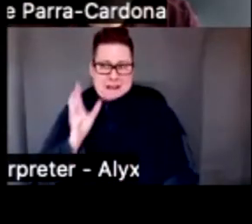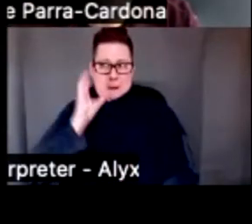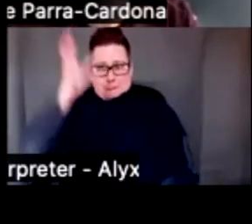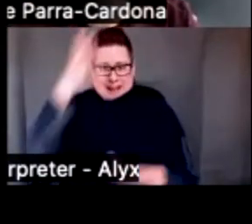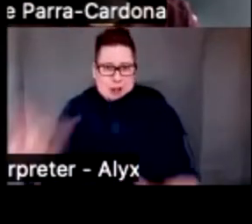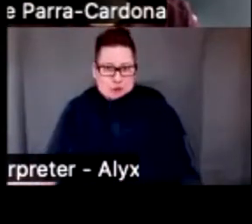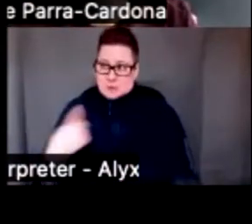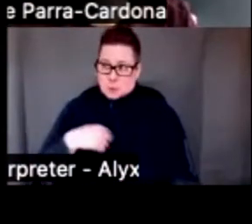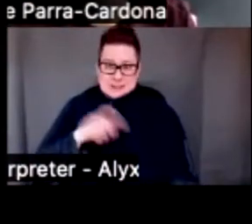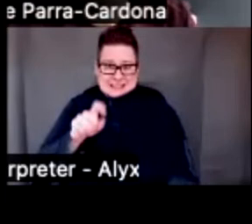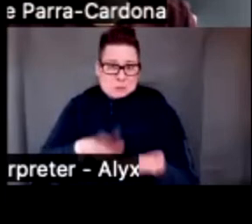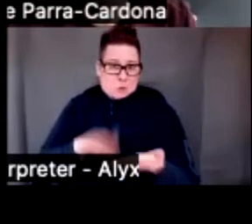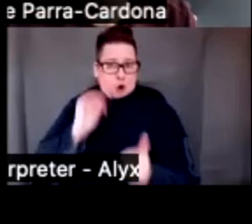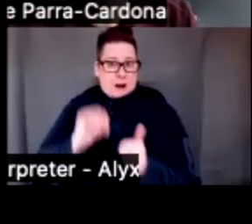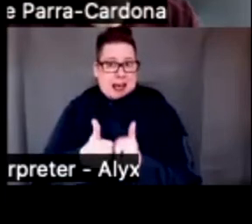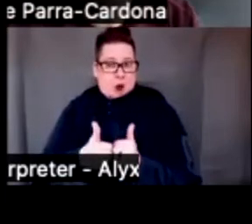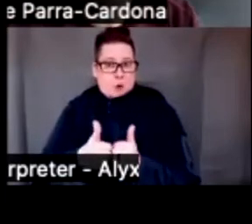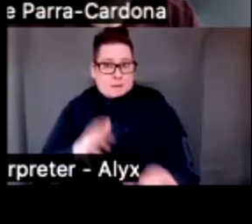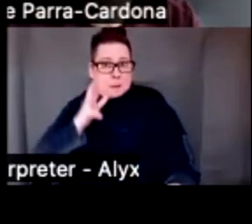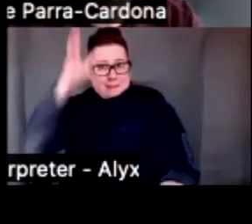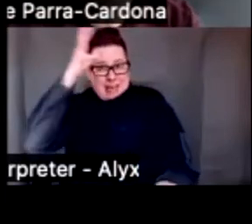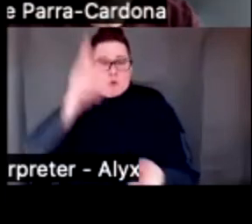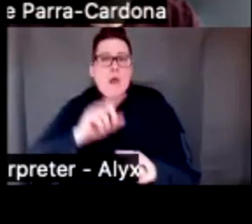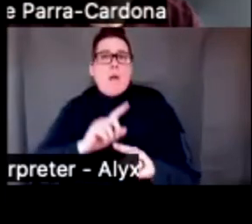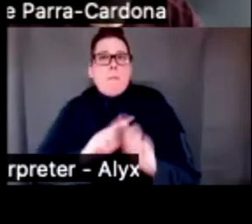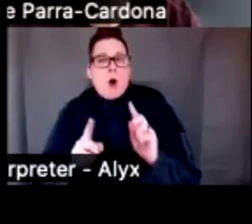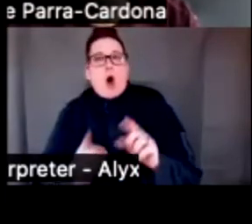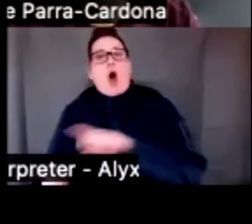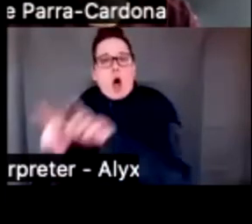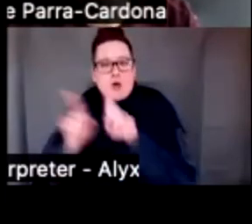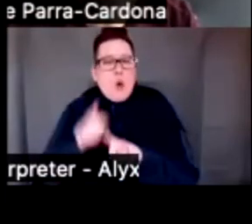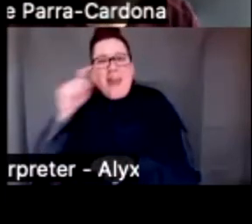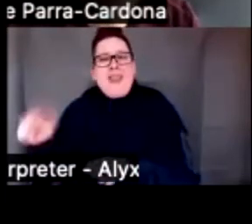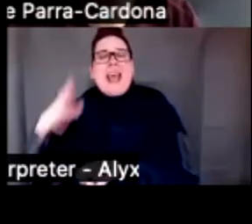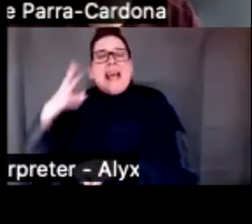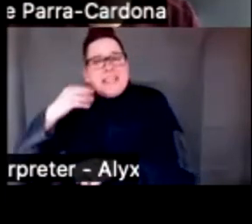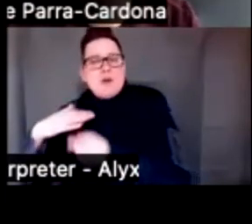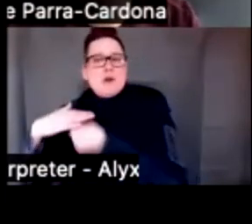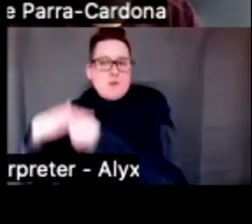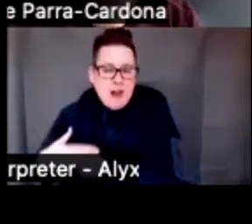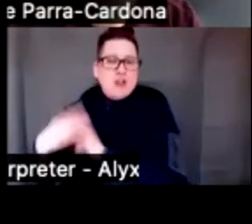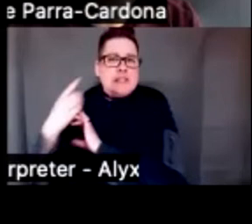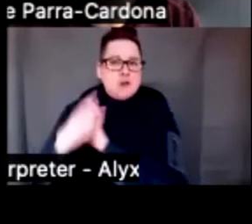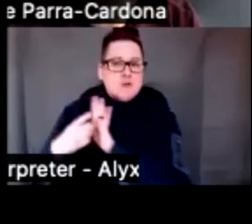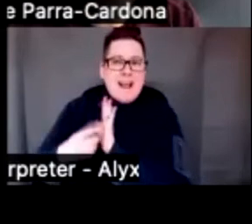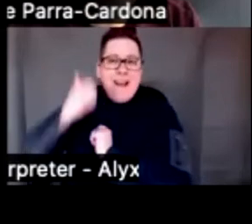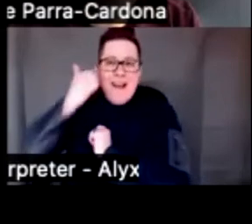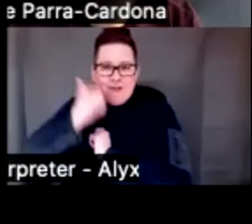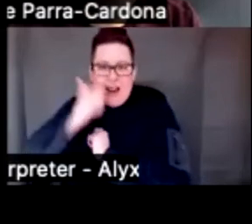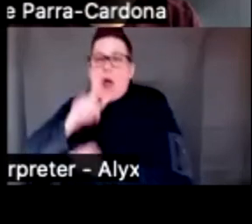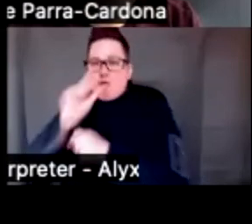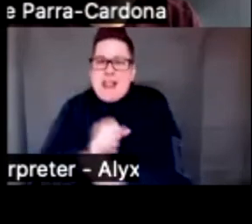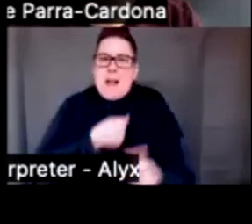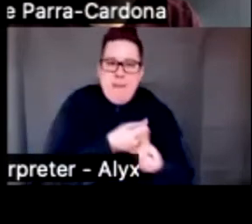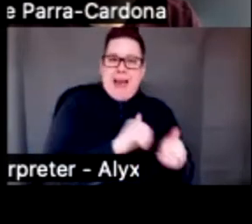We really need to learn how to be a parent. But on top of that, the dynamics of oppression and discrimination deeply impacted the